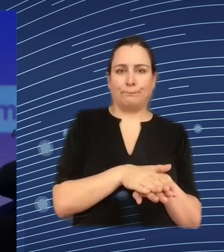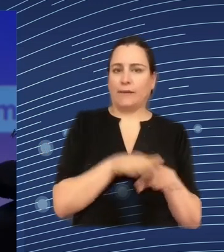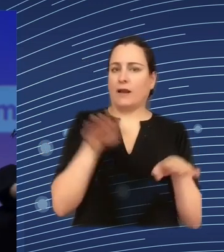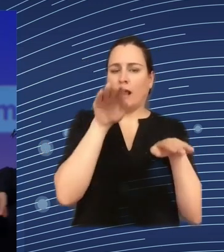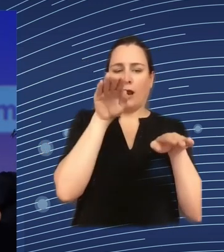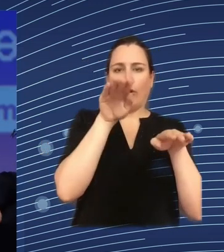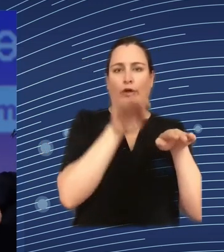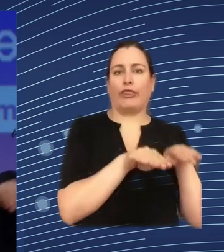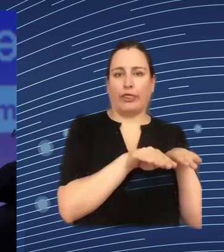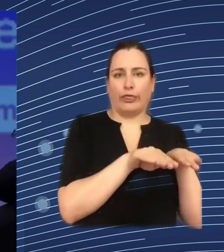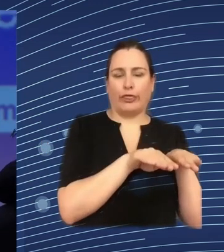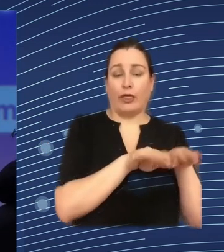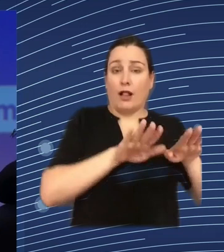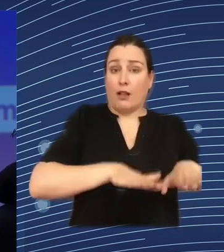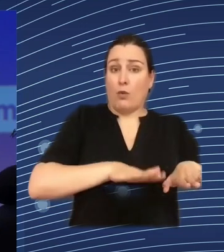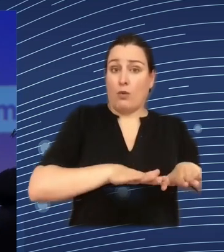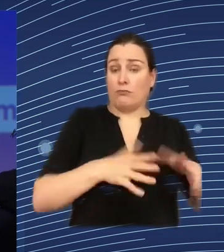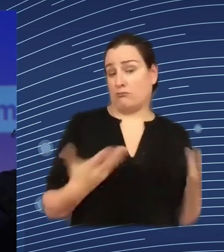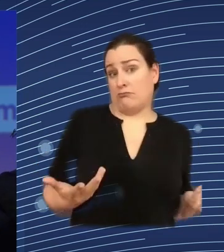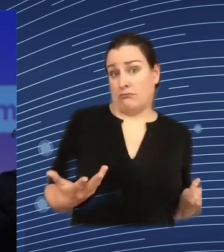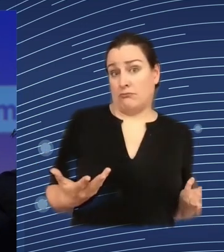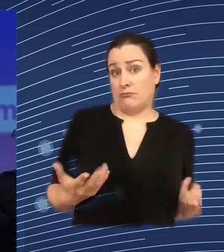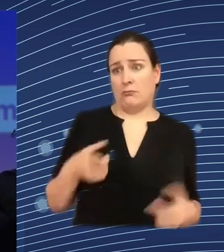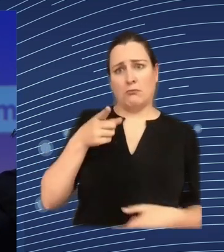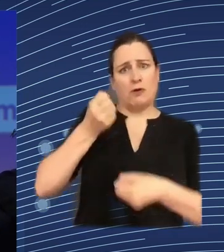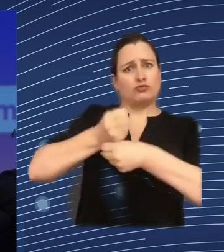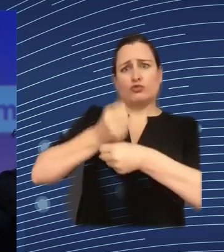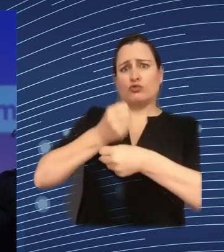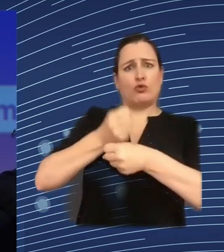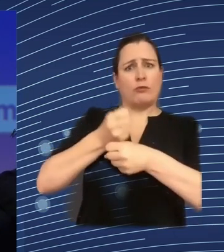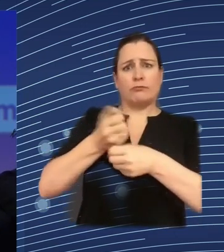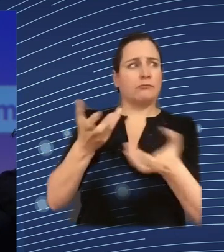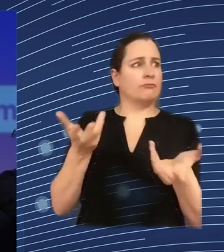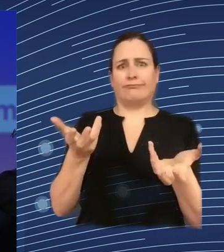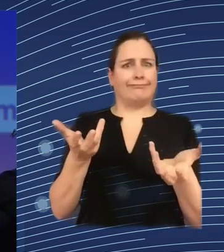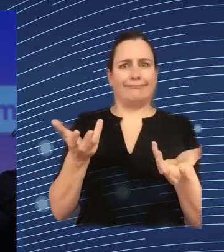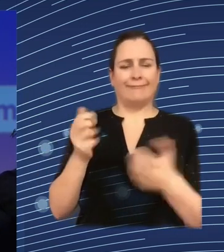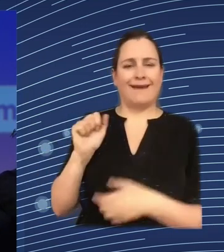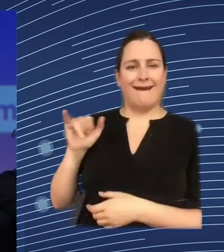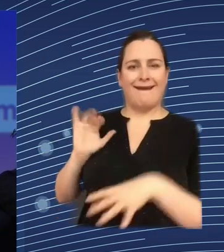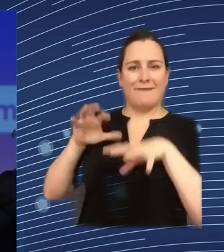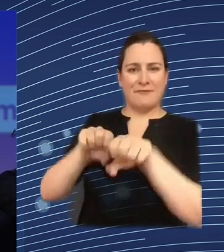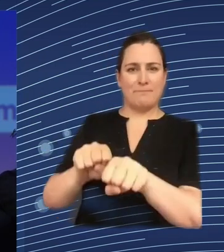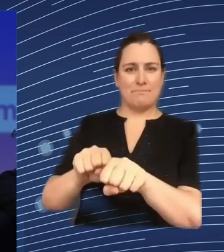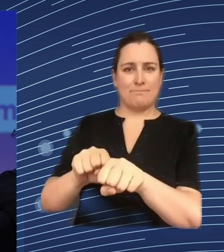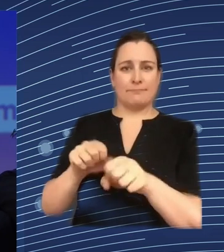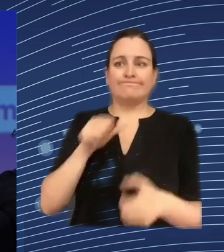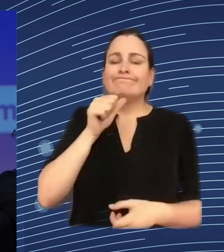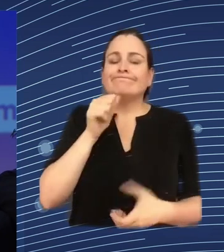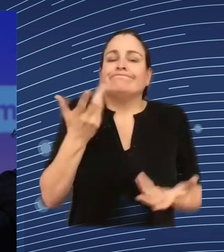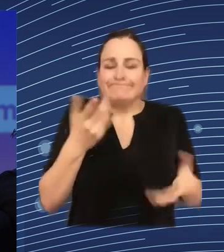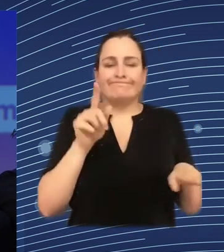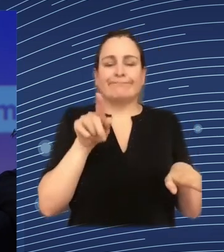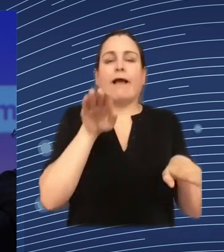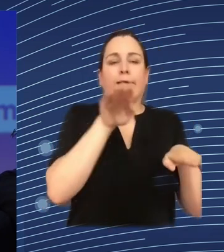the middle remunerate jobs are now taking low qualified jobs with low wages